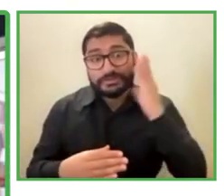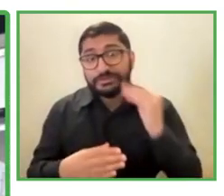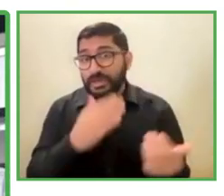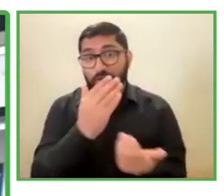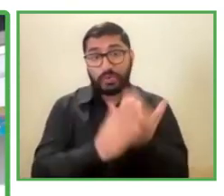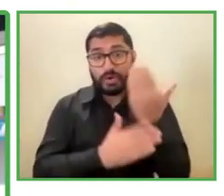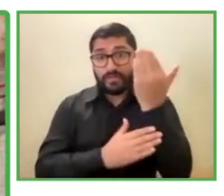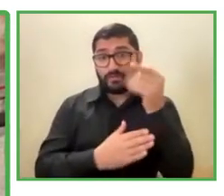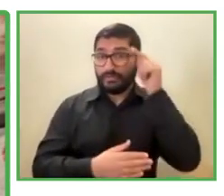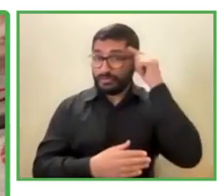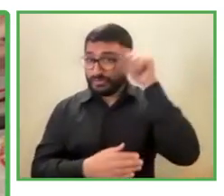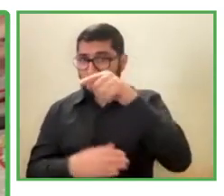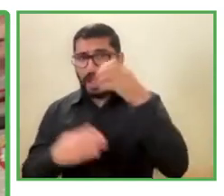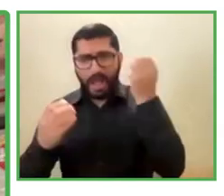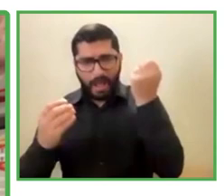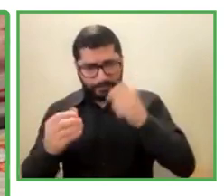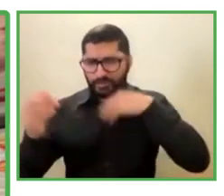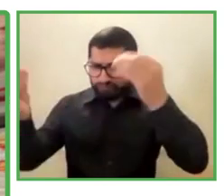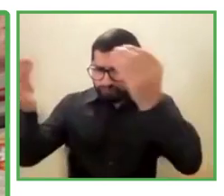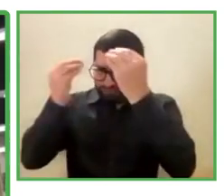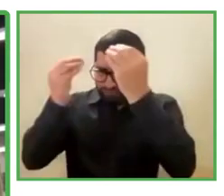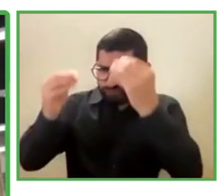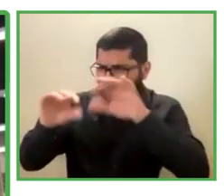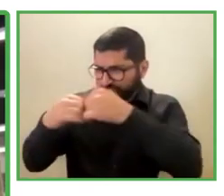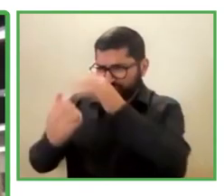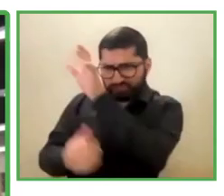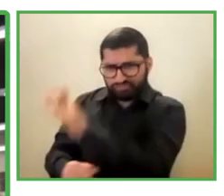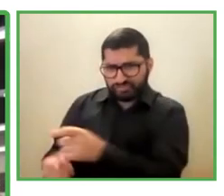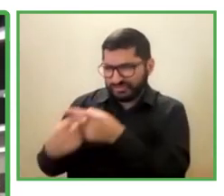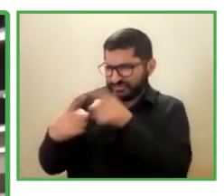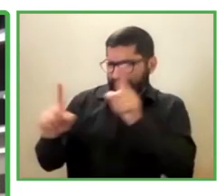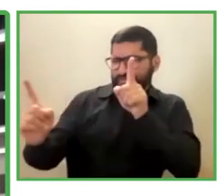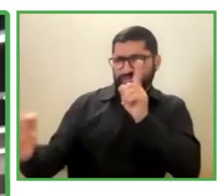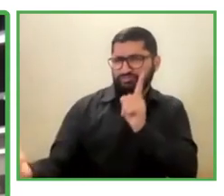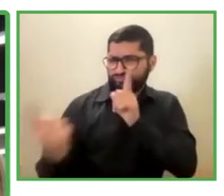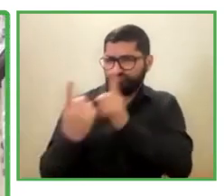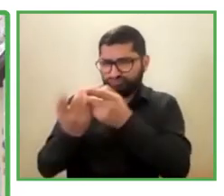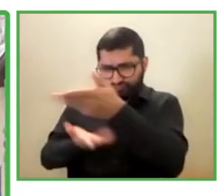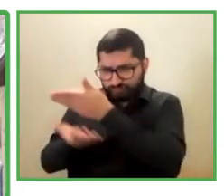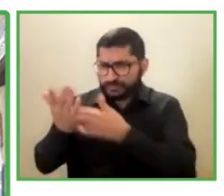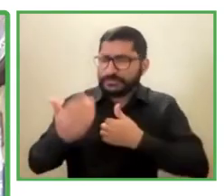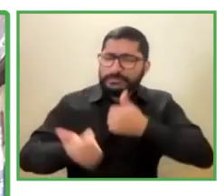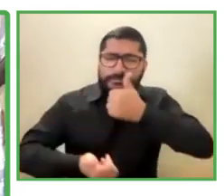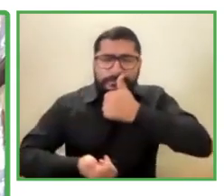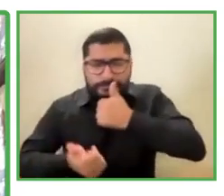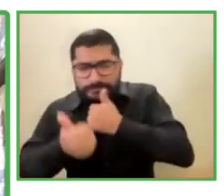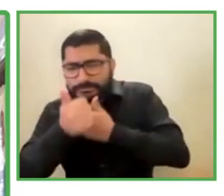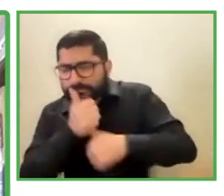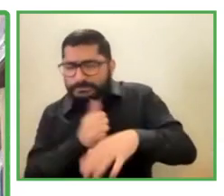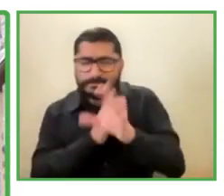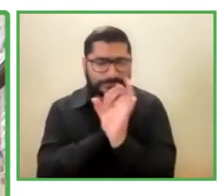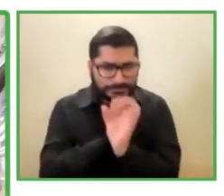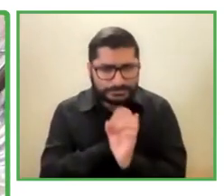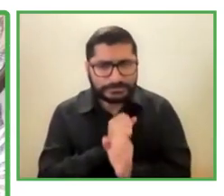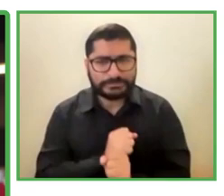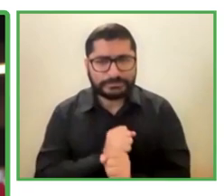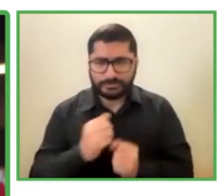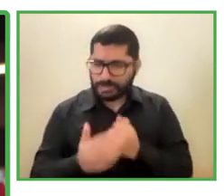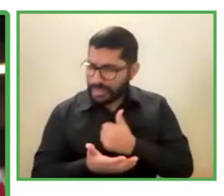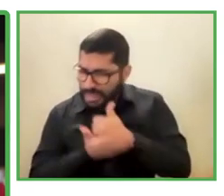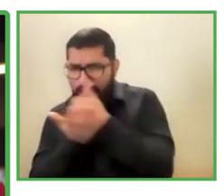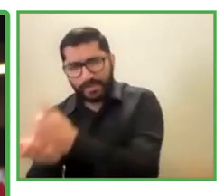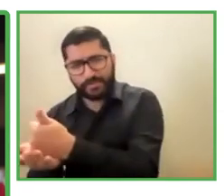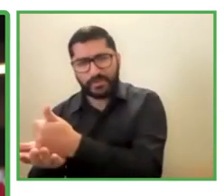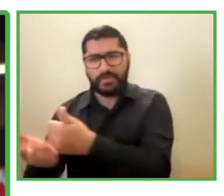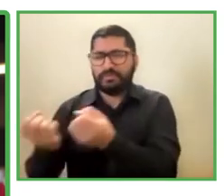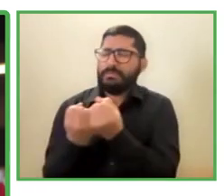But I've learned a lot from her. She's taught me about being patient, tolerant. I've helped her a lot, and she's also